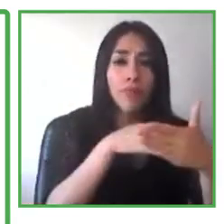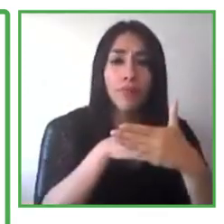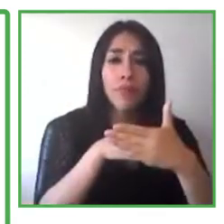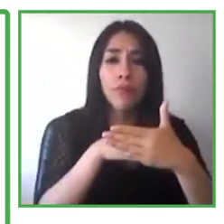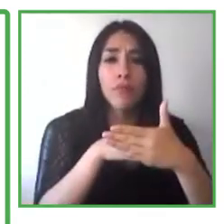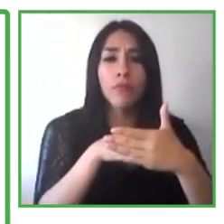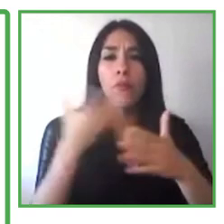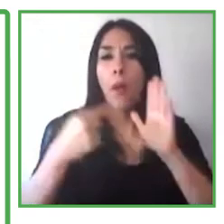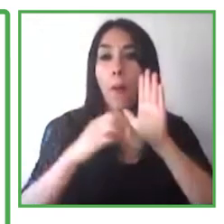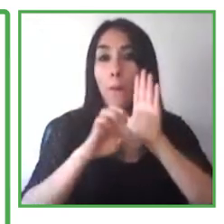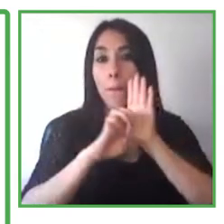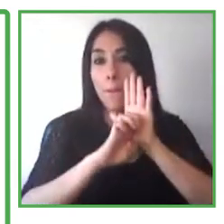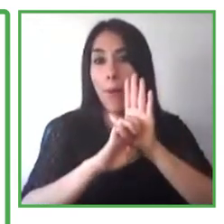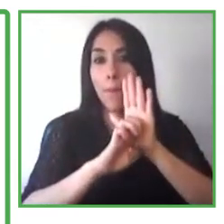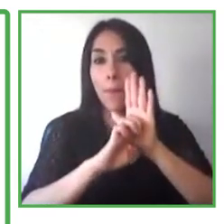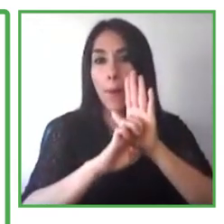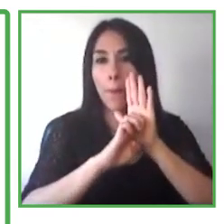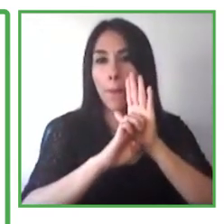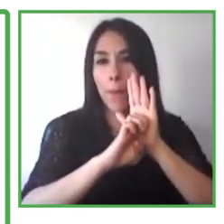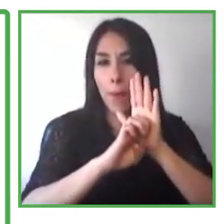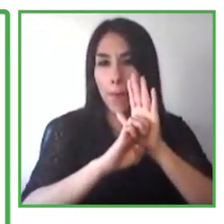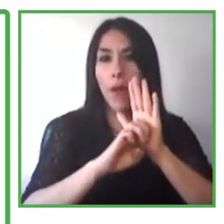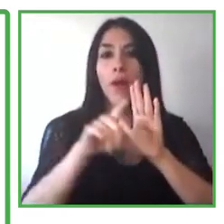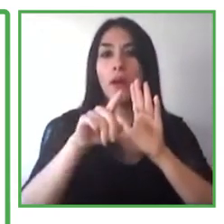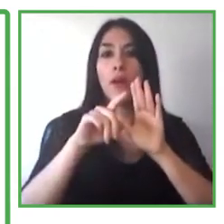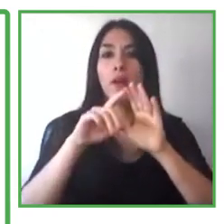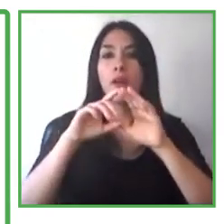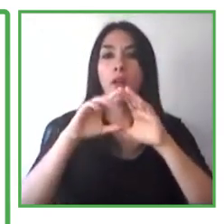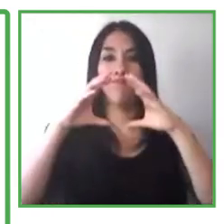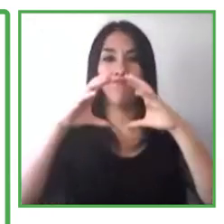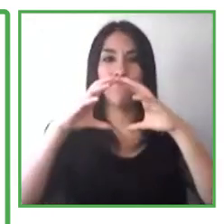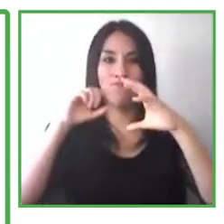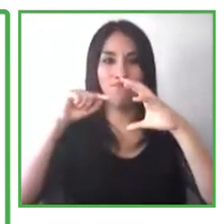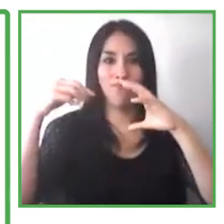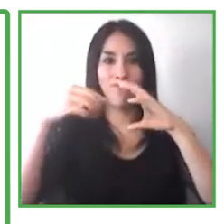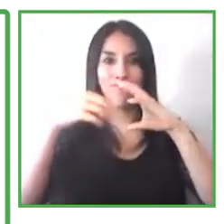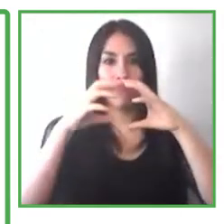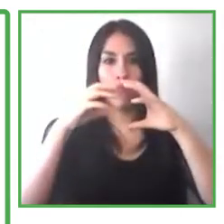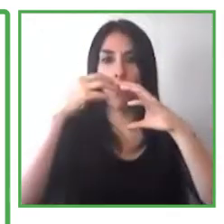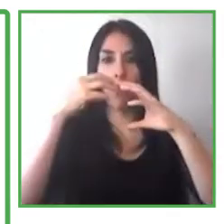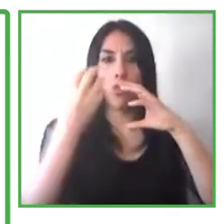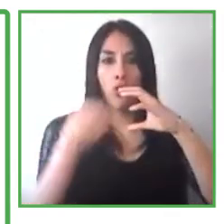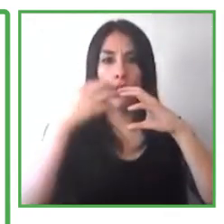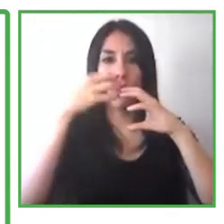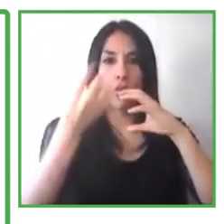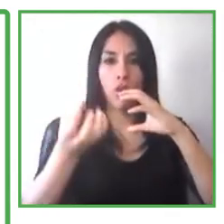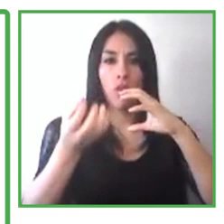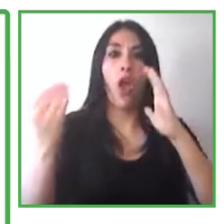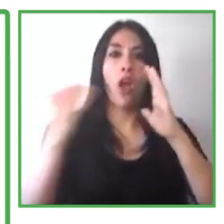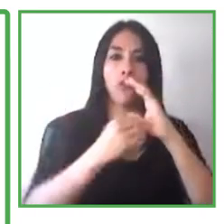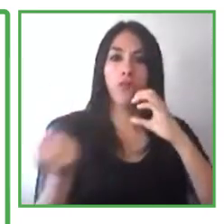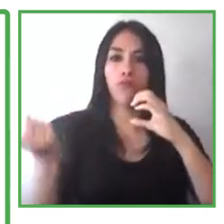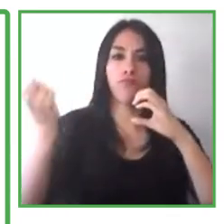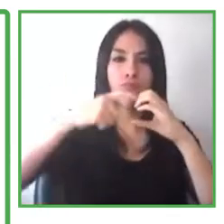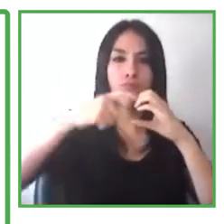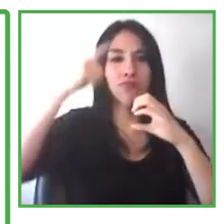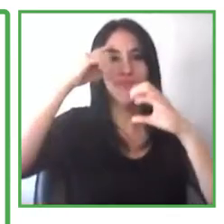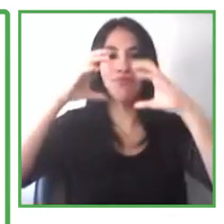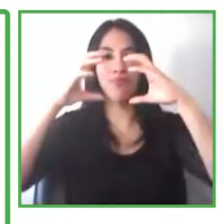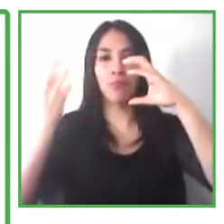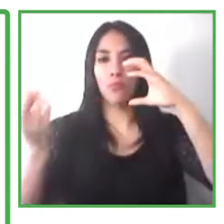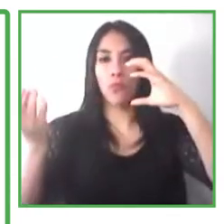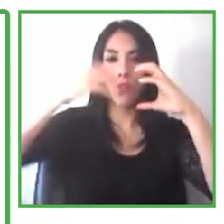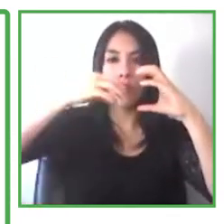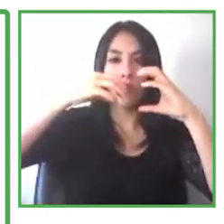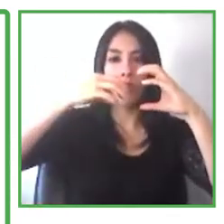We often see misperceptions where people have this misperception of what people with disabilities are capable of doing. And that